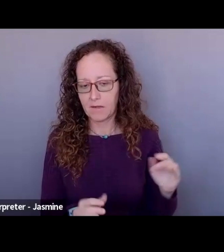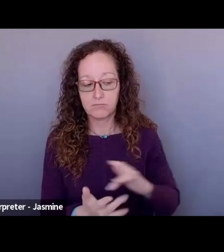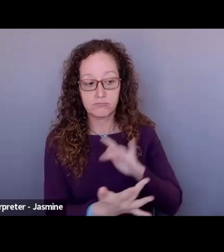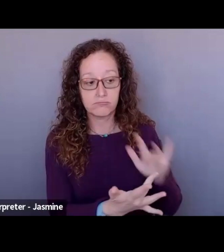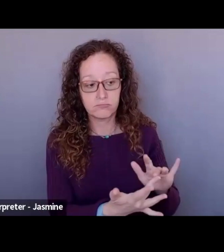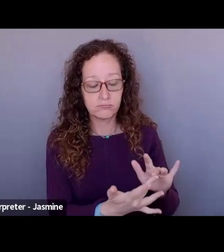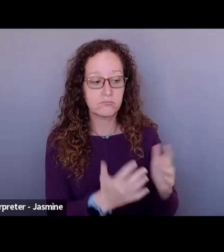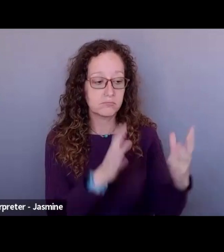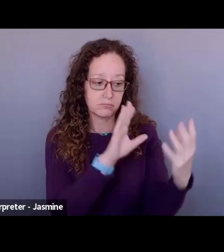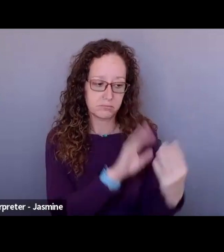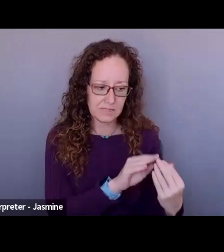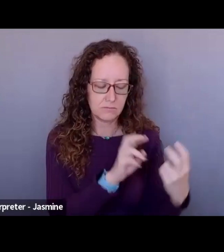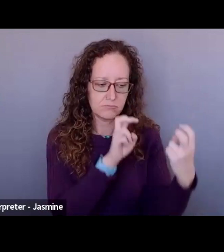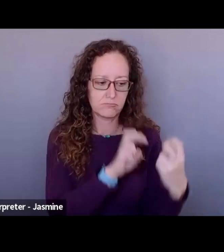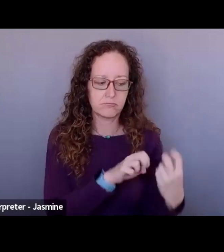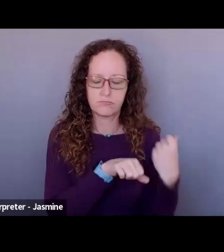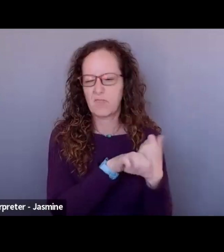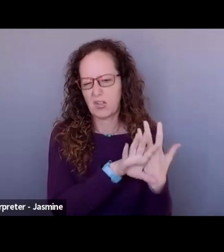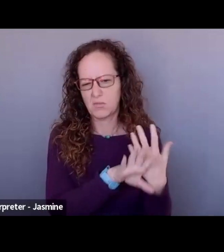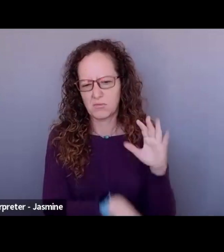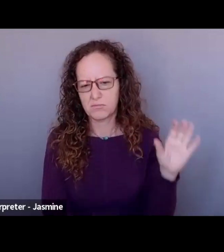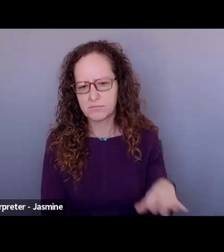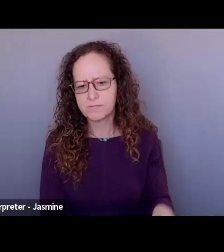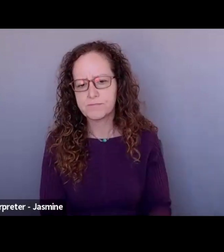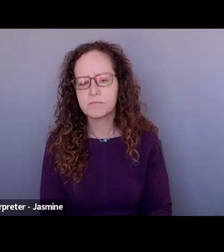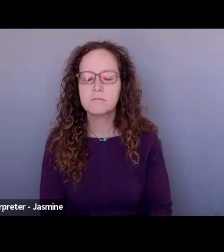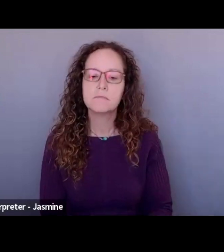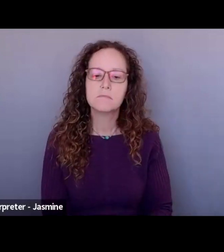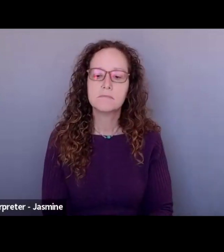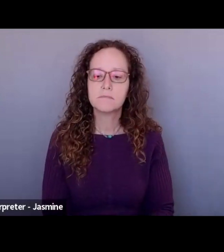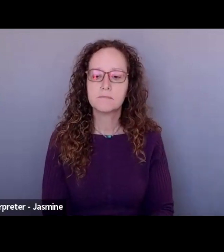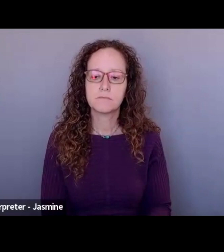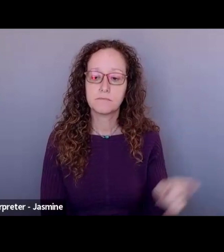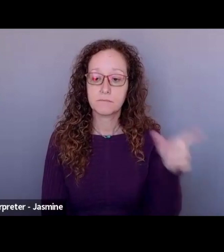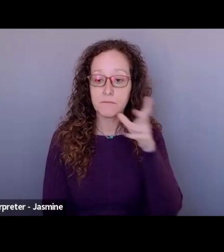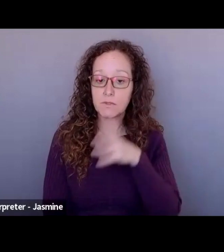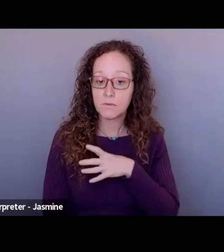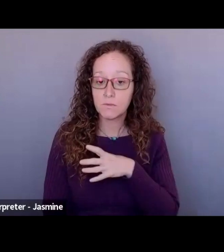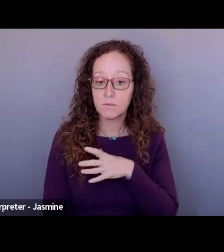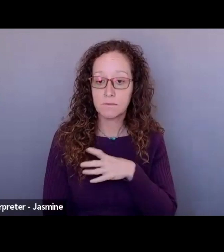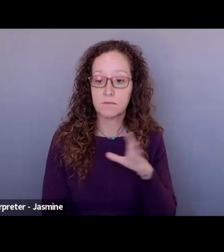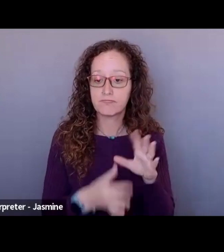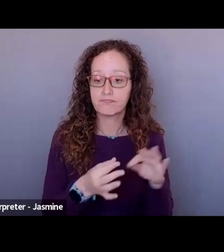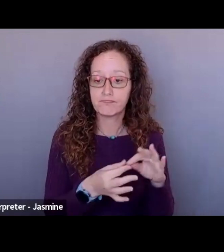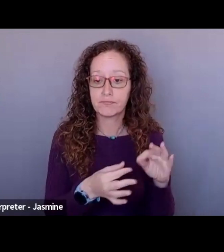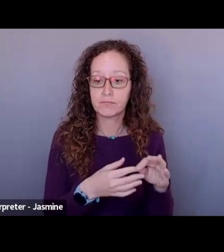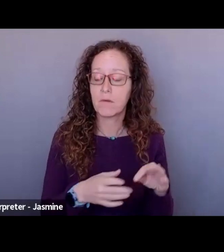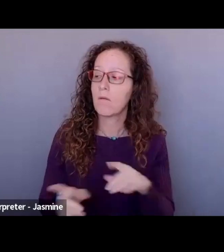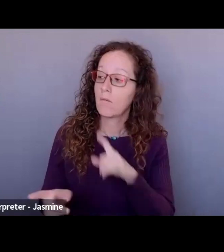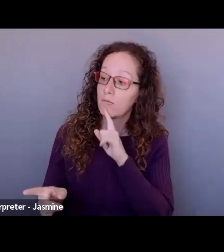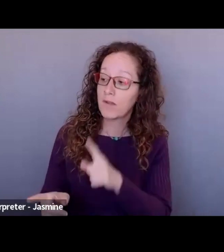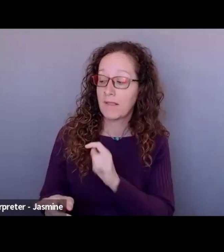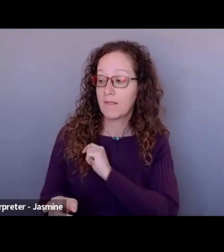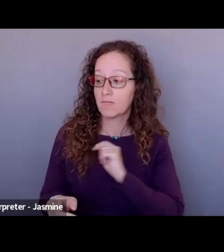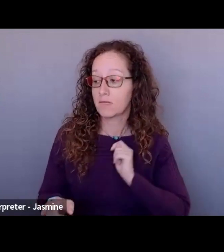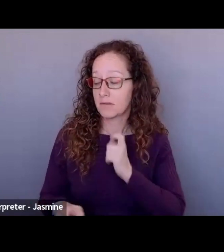with us and we had a meeting over zoom and she said, um, actually that her trustees had just said